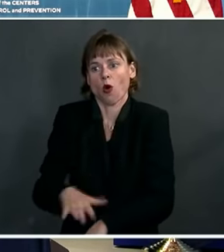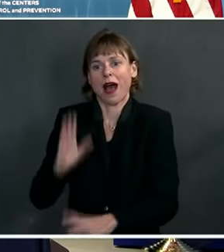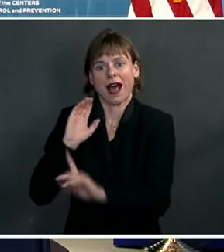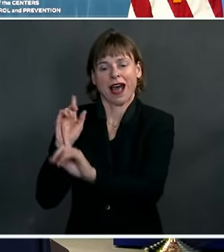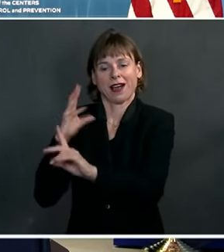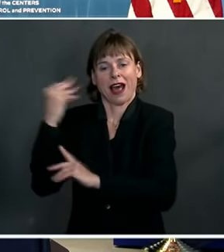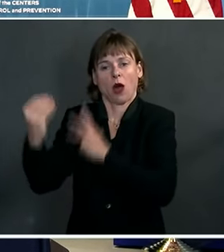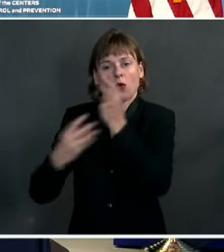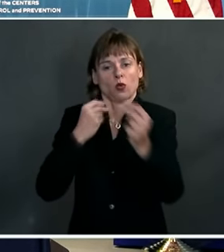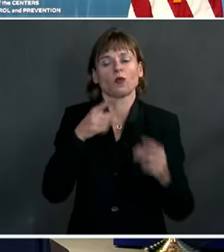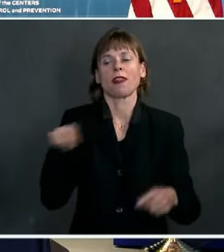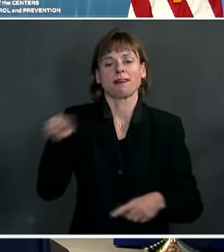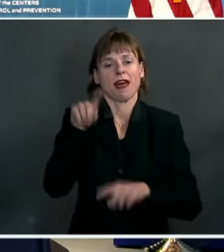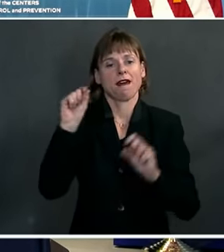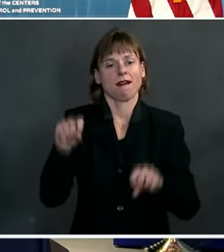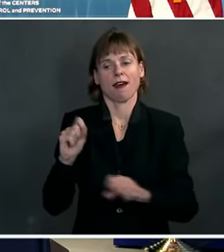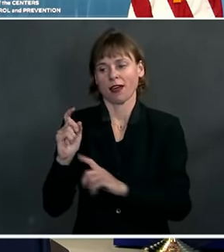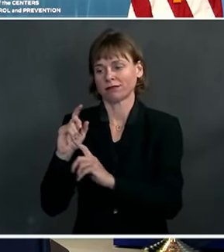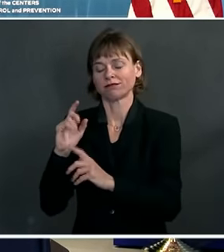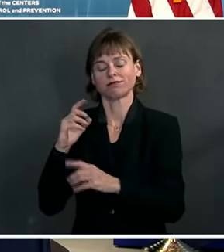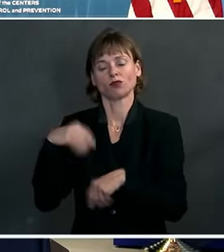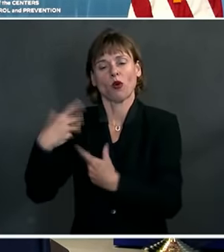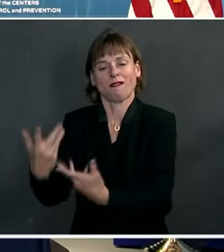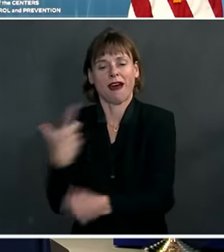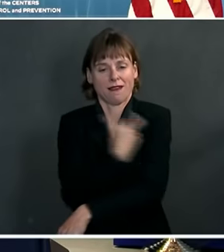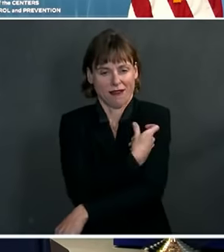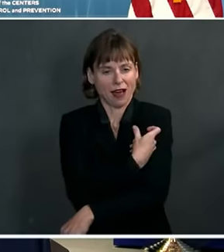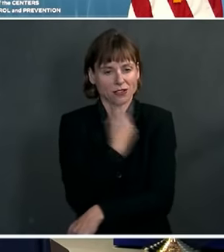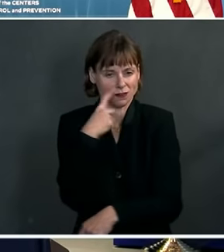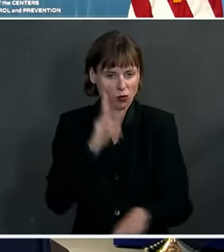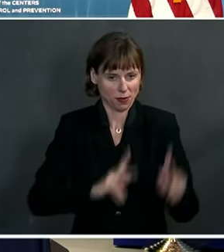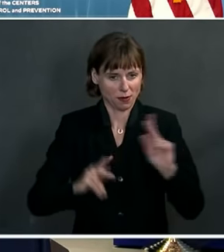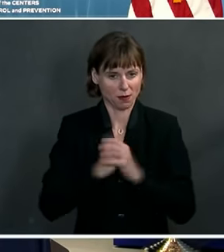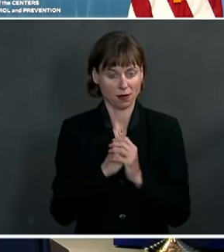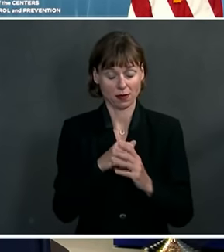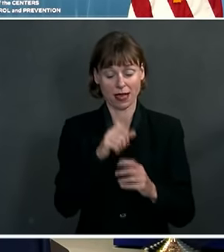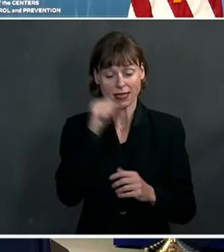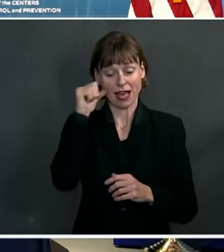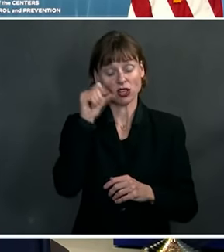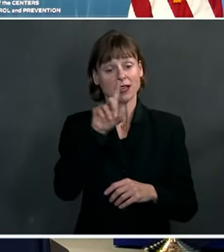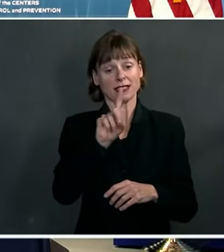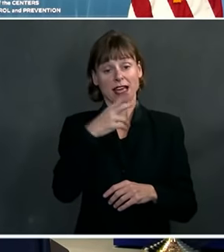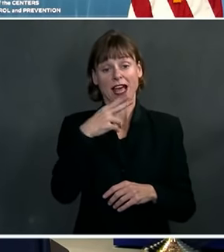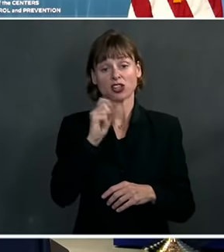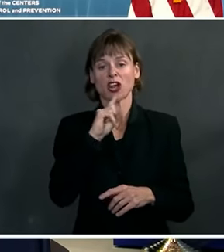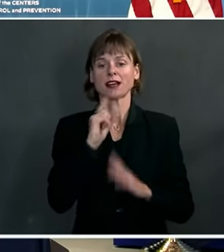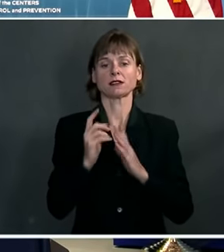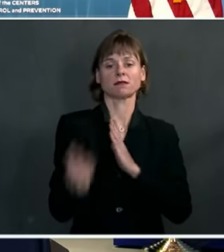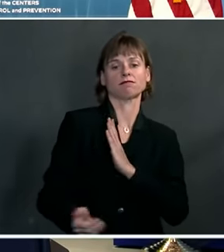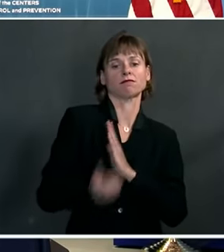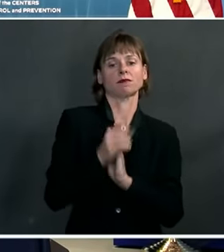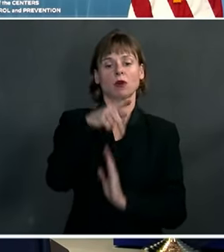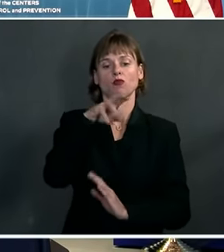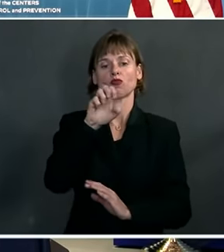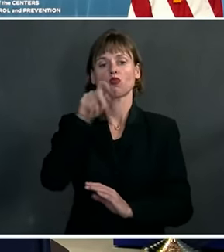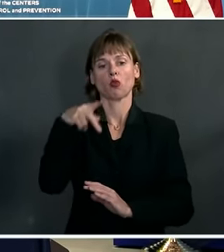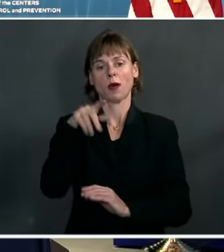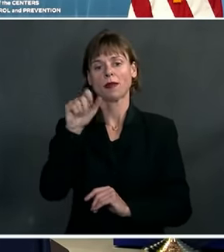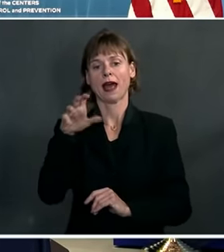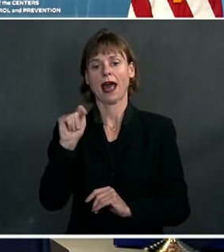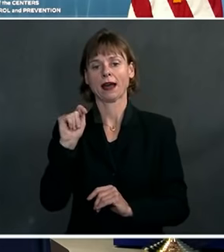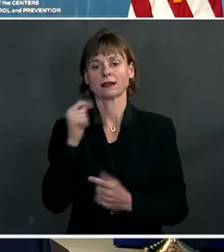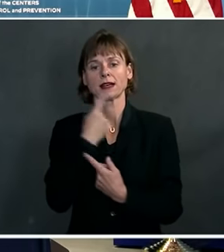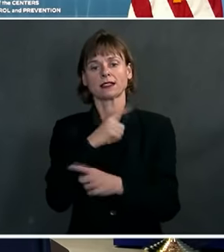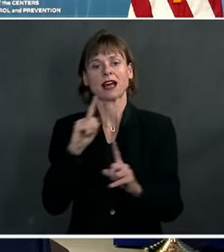Yesterday, the Department of Health and Human Services amended the PrEP Act declaration to permit